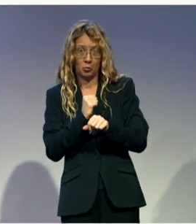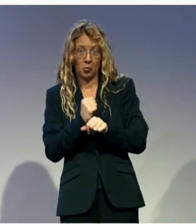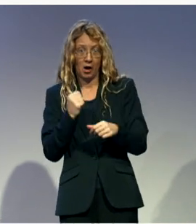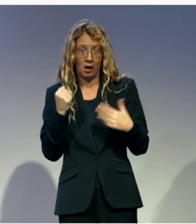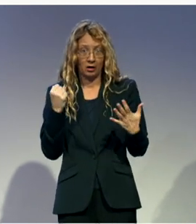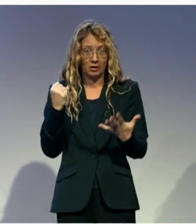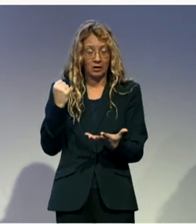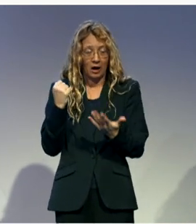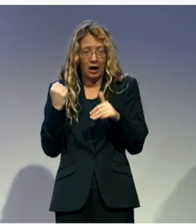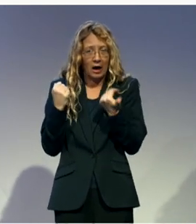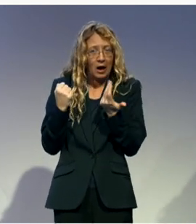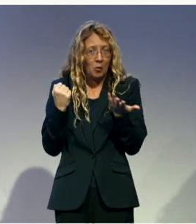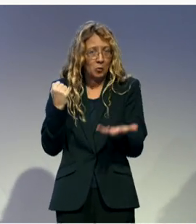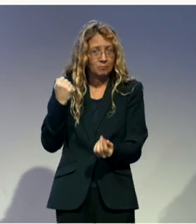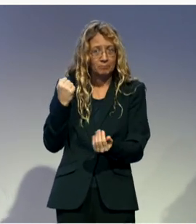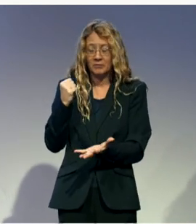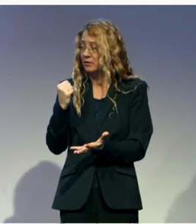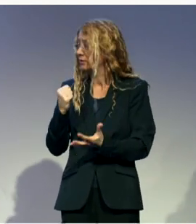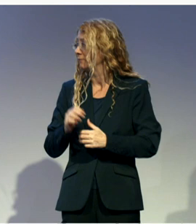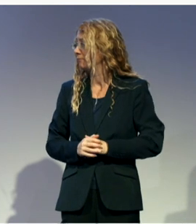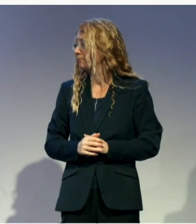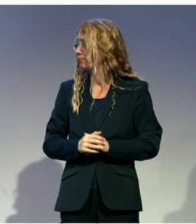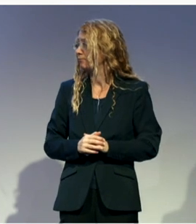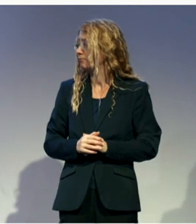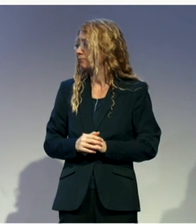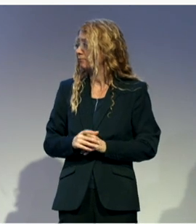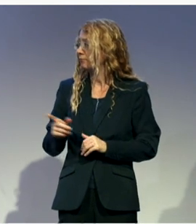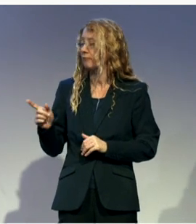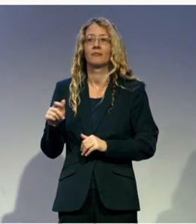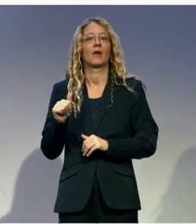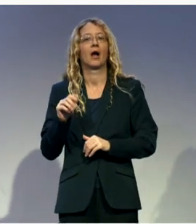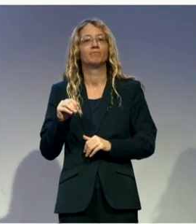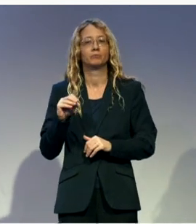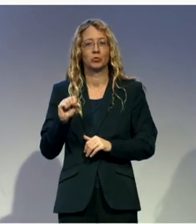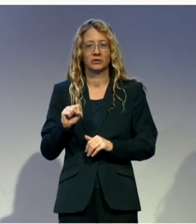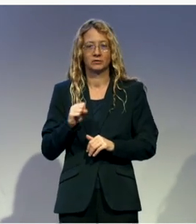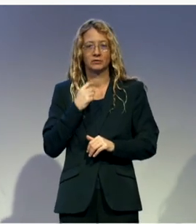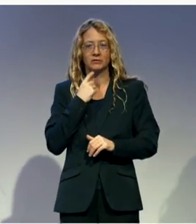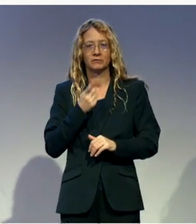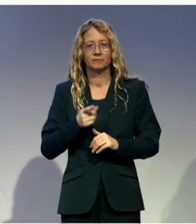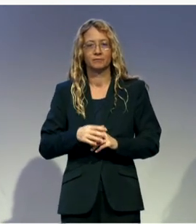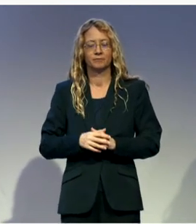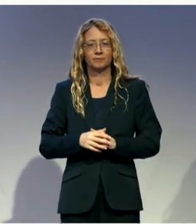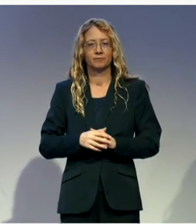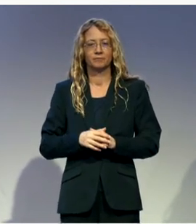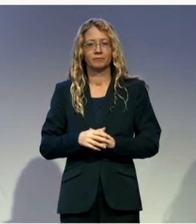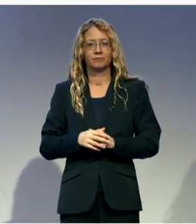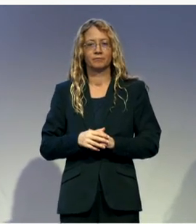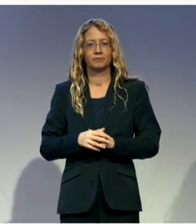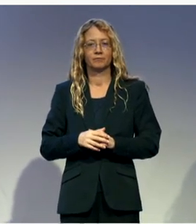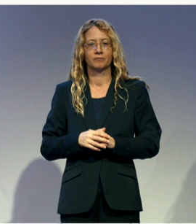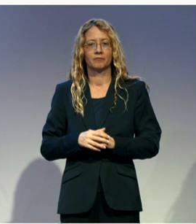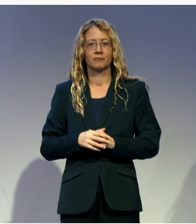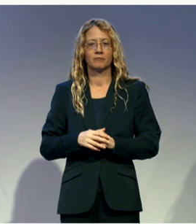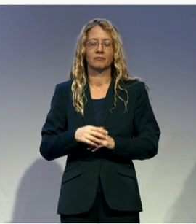I think funding plays a key or highest percentage of, I